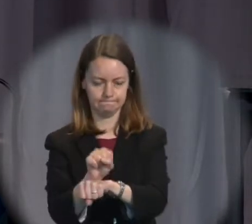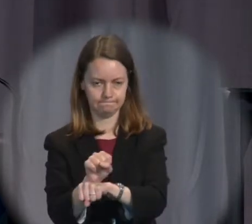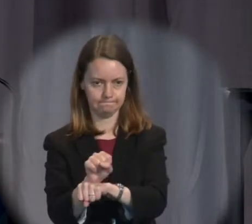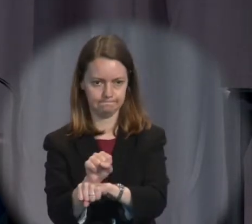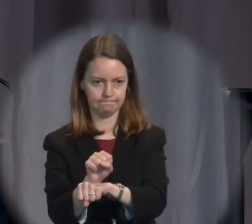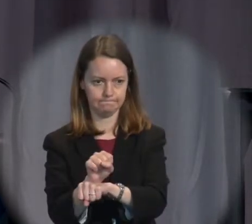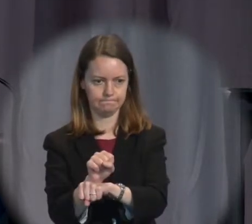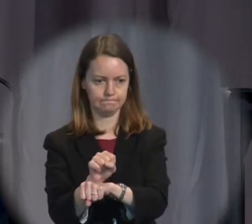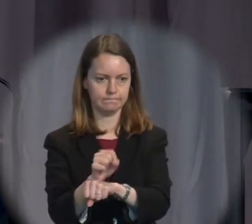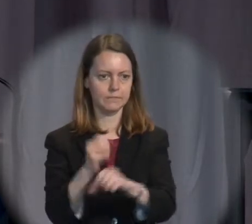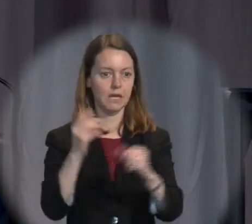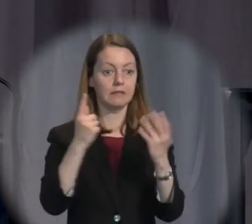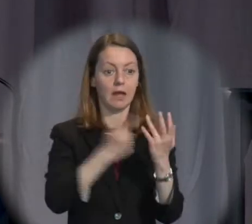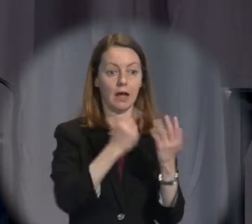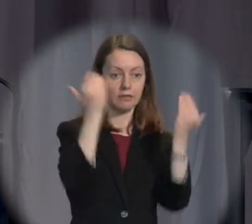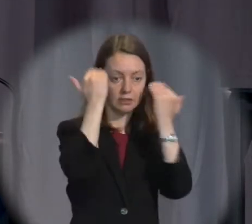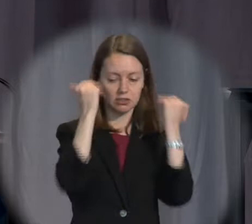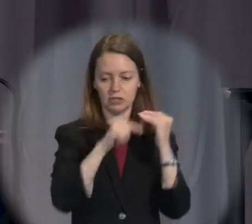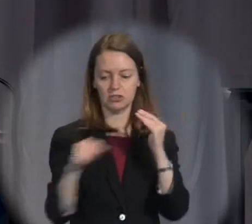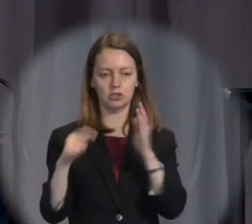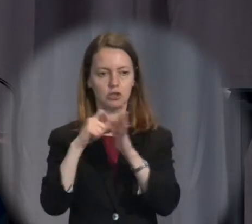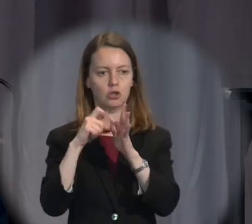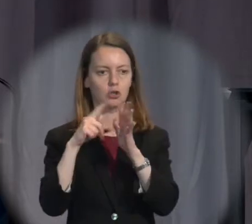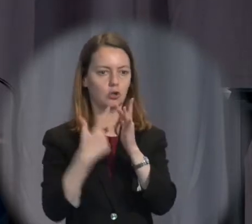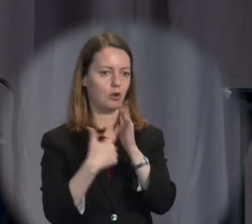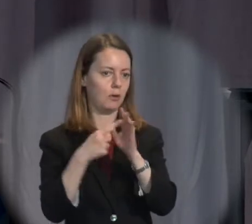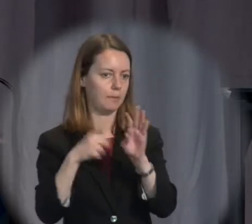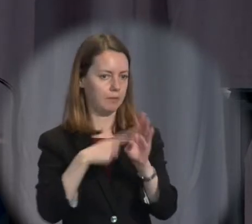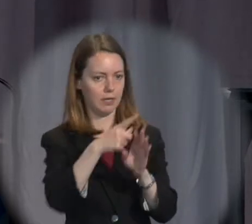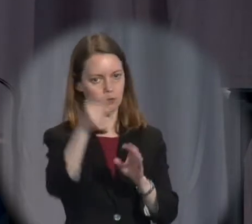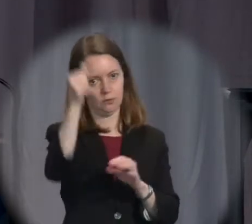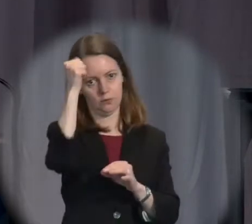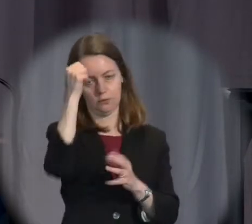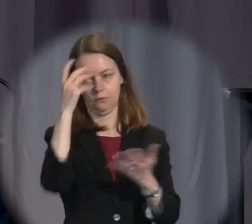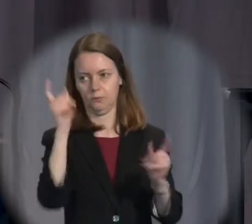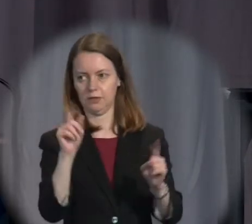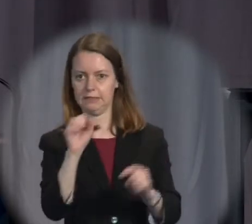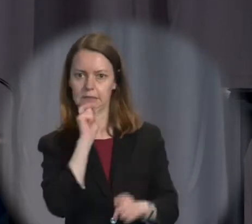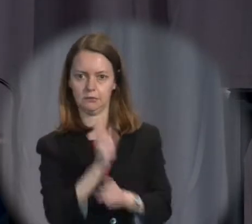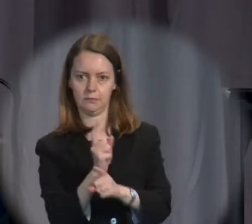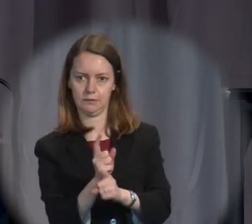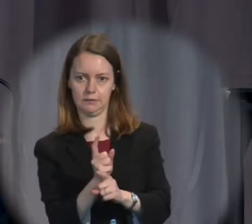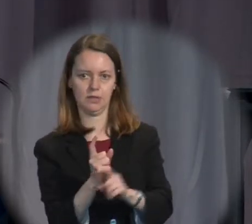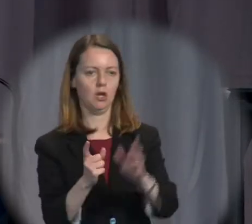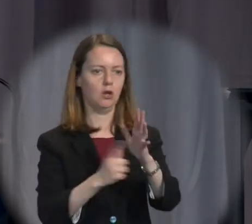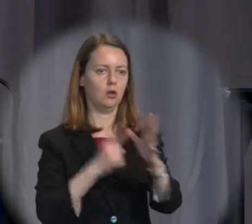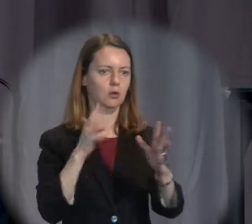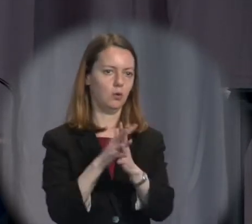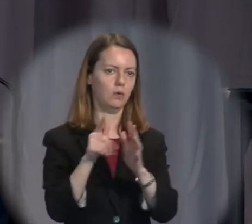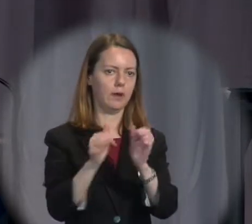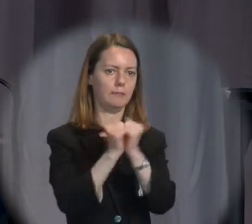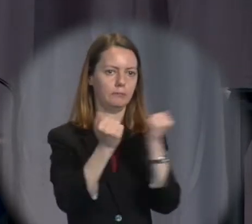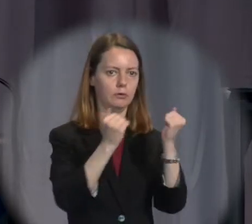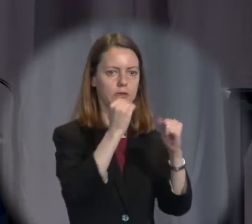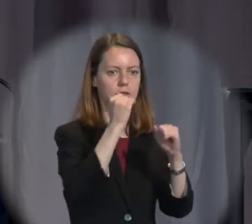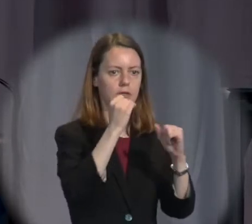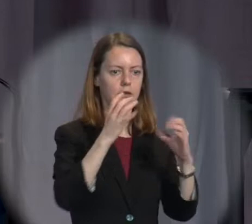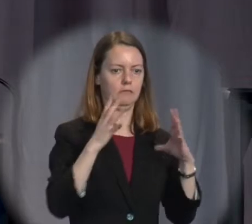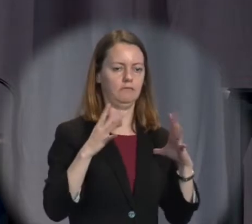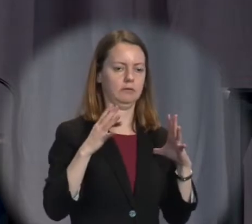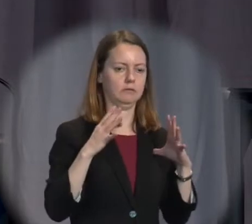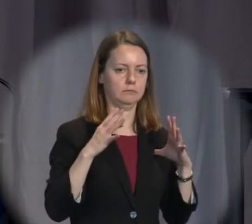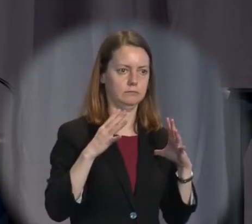The dissenting judges took a different view. Justice Kirby, you won't be at all surprised to know, said that the law was a violation of the principle of liberty.